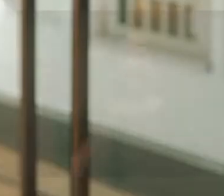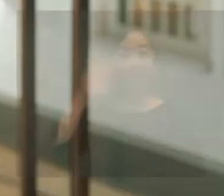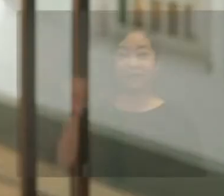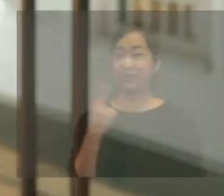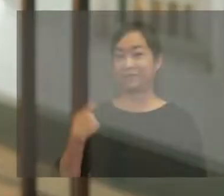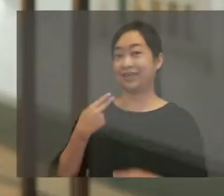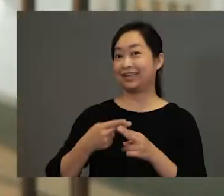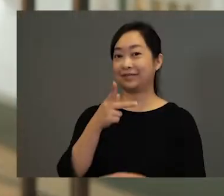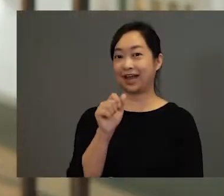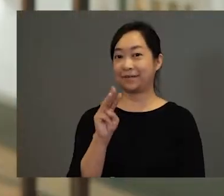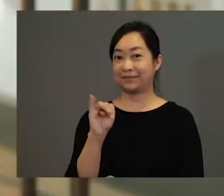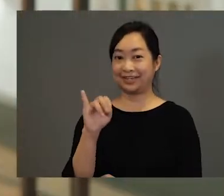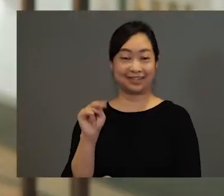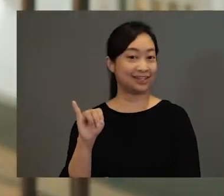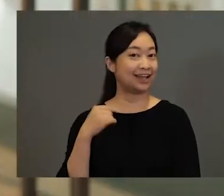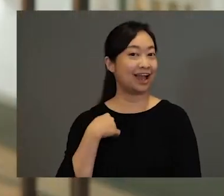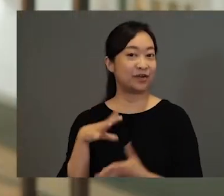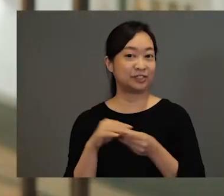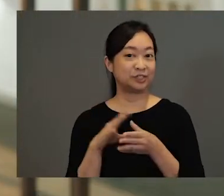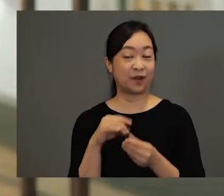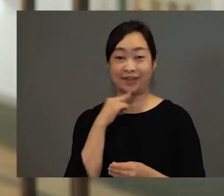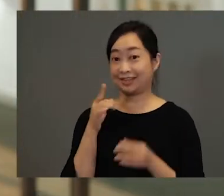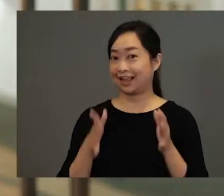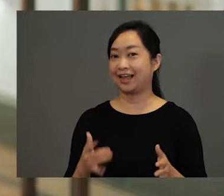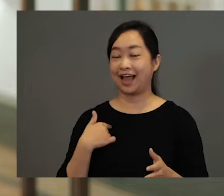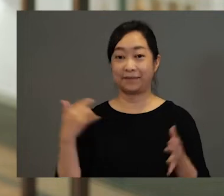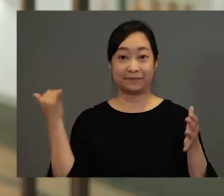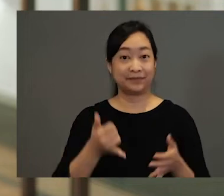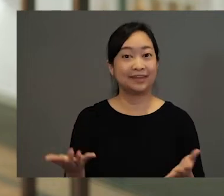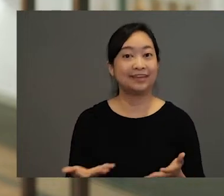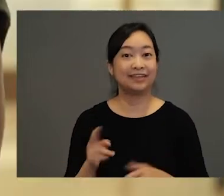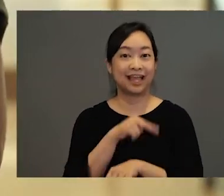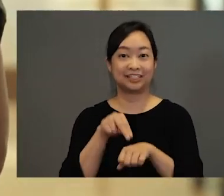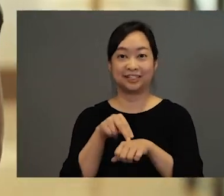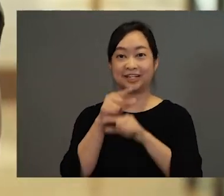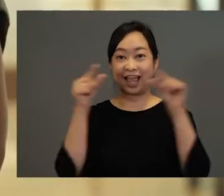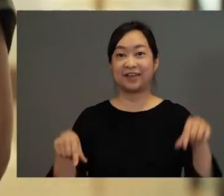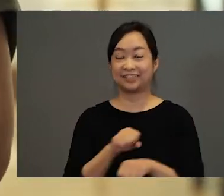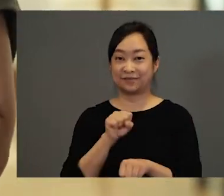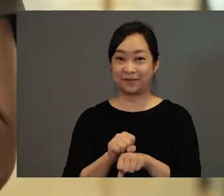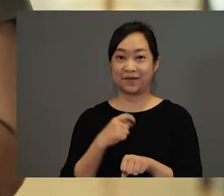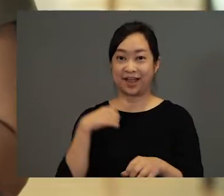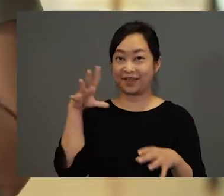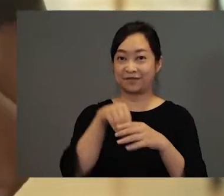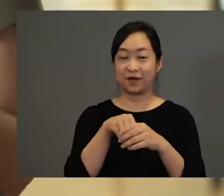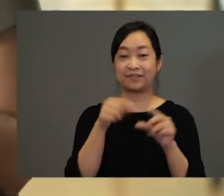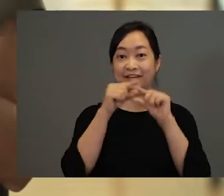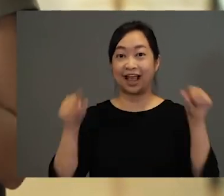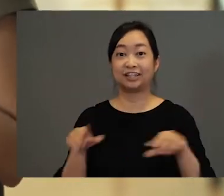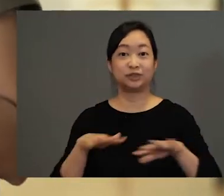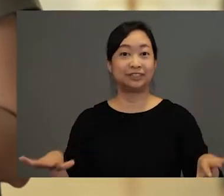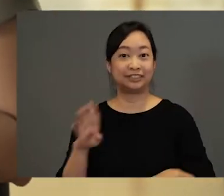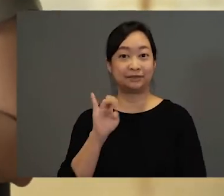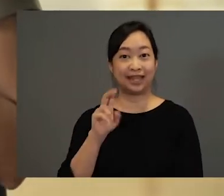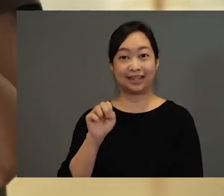Hi everyone, my name is Karmini and I am a storyteller. I'm here at National Gallery Singapore and I'm part of Gallery